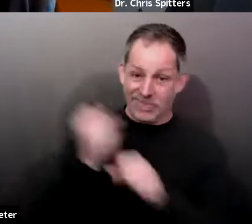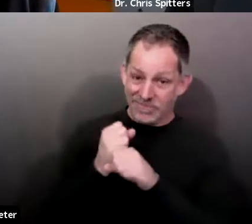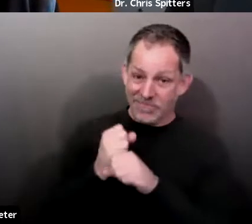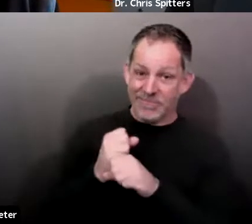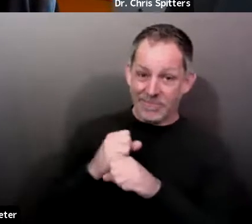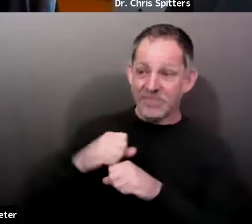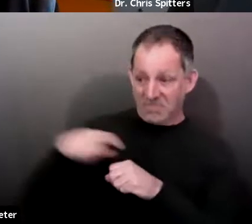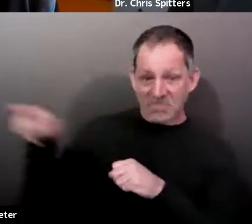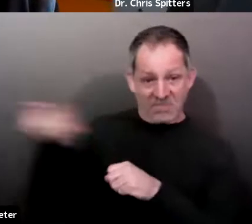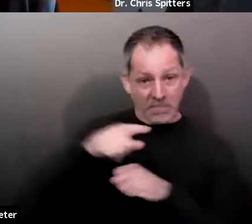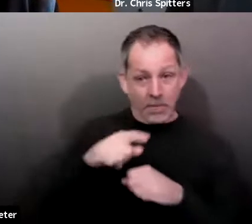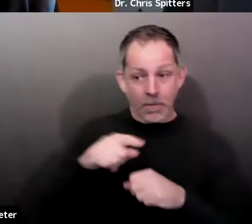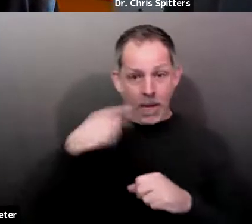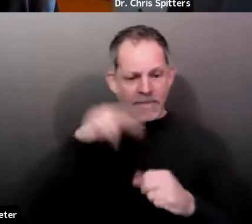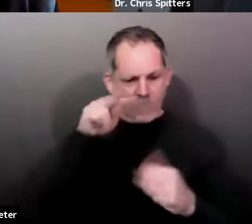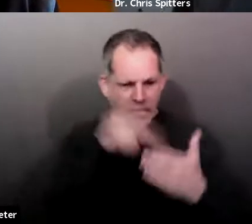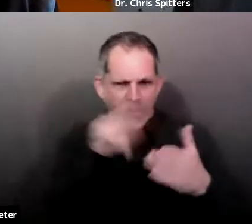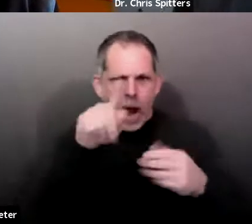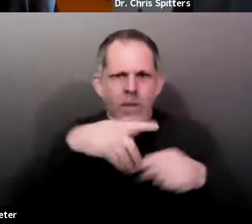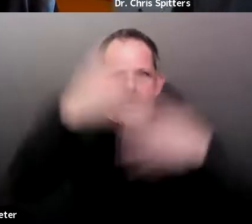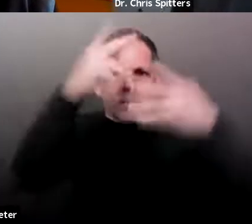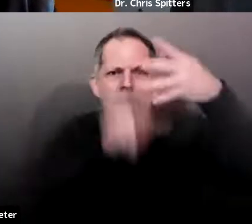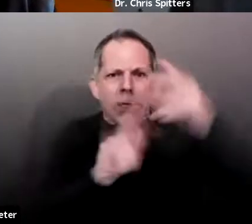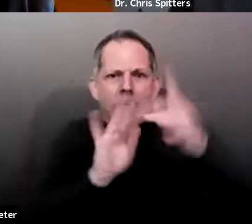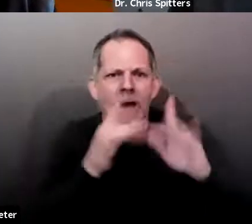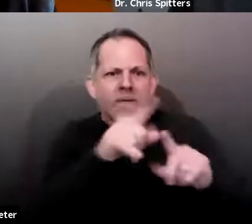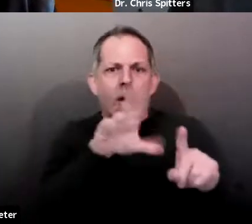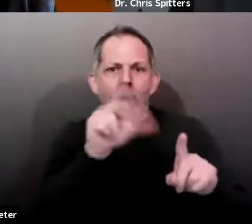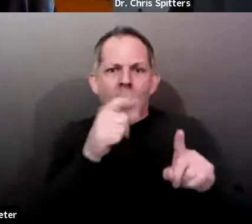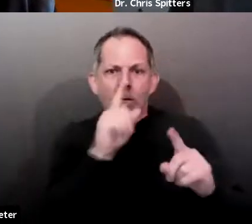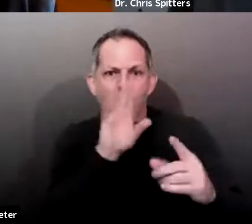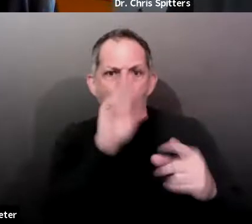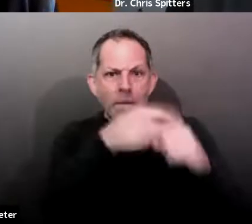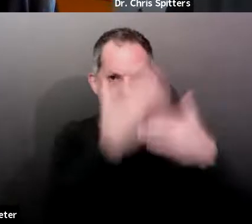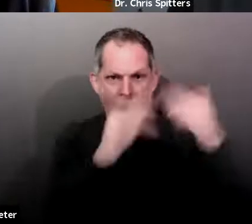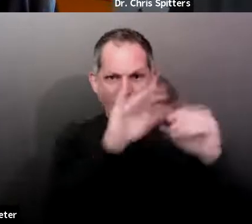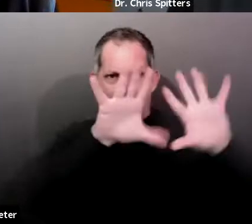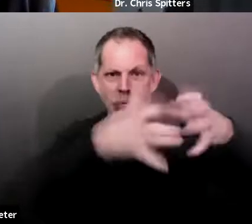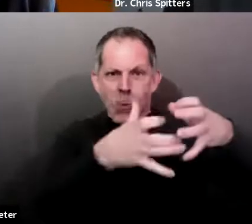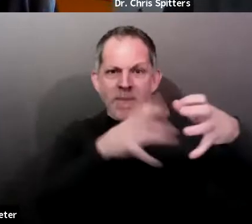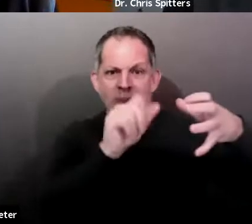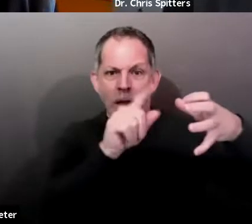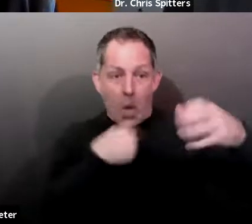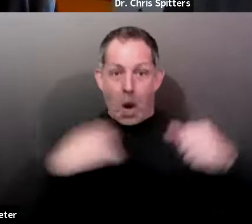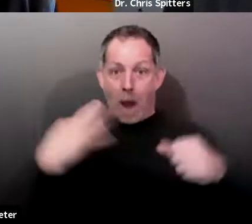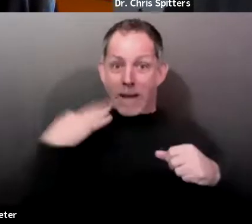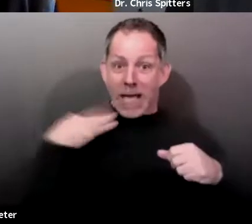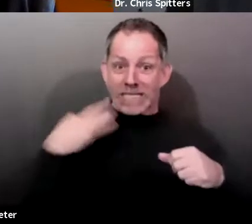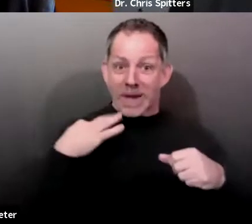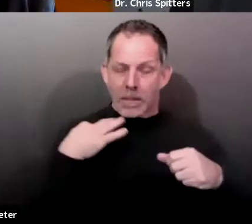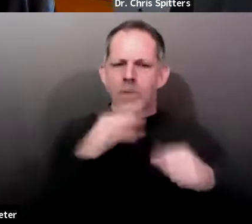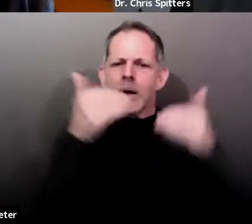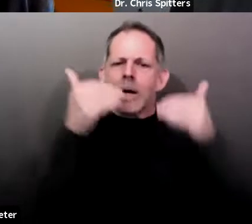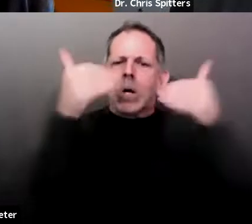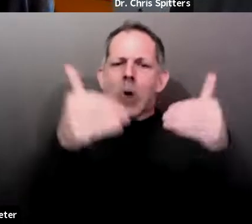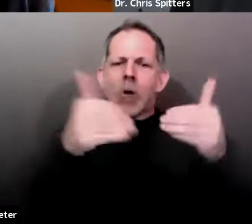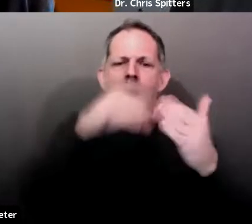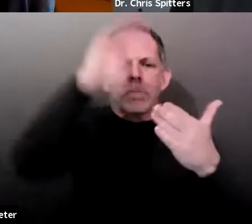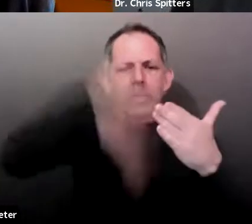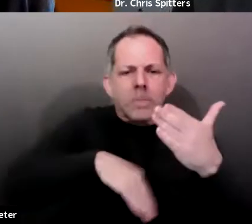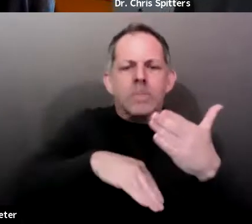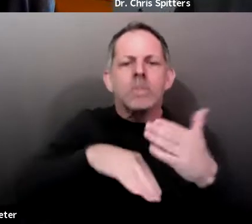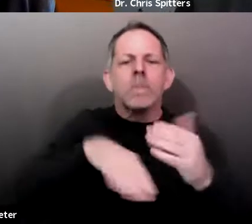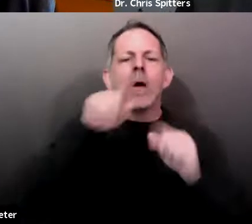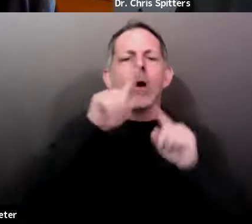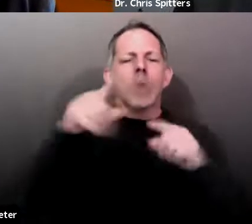keep that confirmation and then you go to Vaccine Finder or to the Health District website and try to get a spot